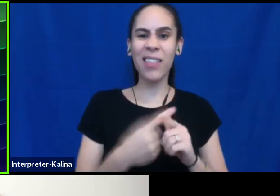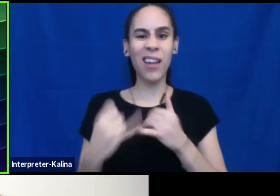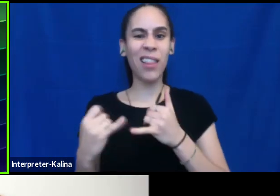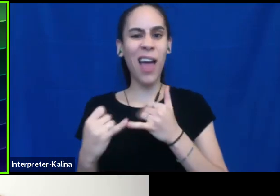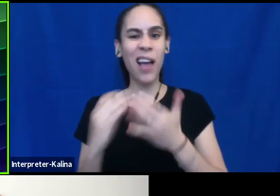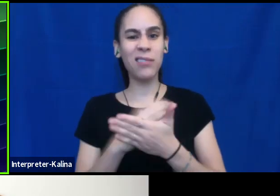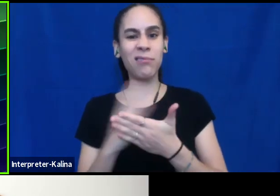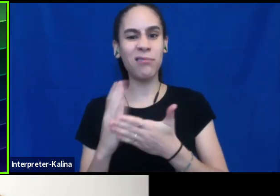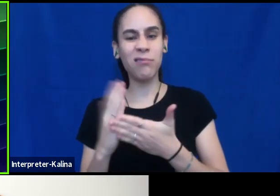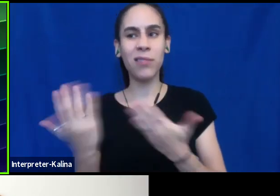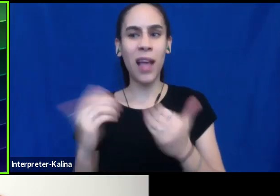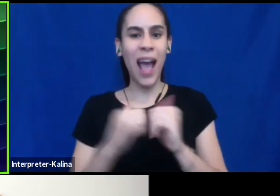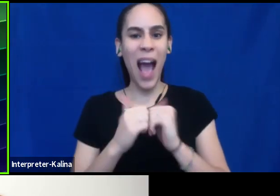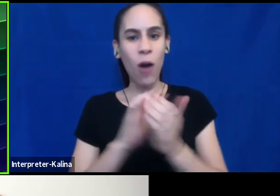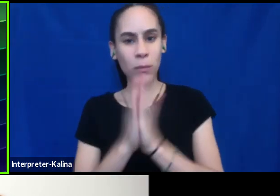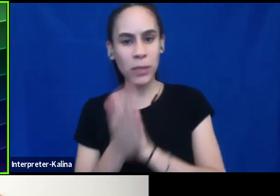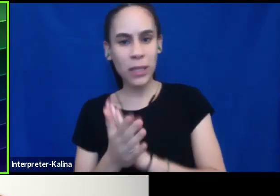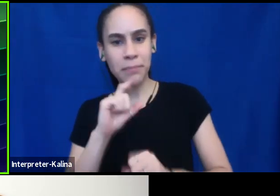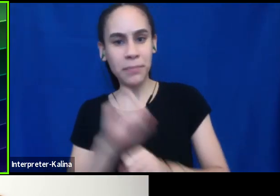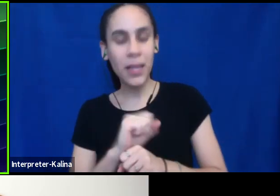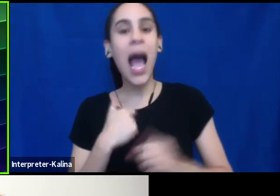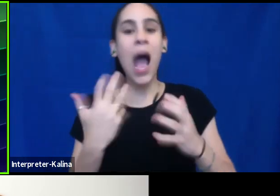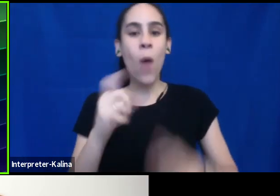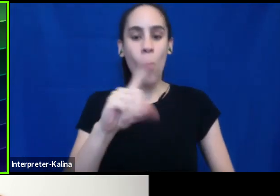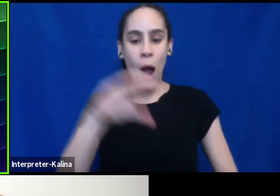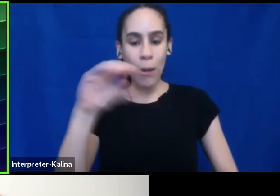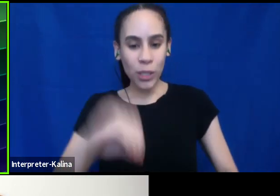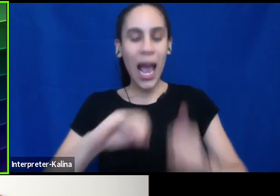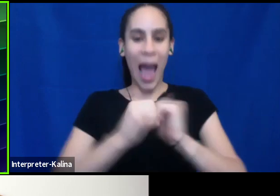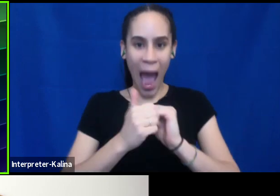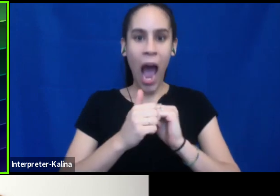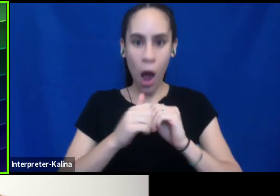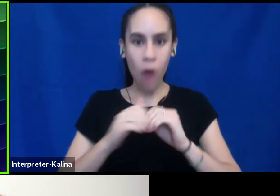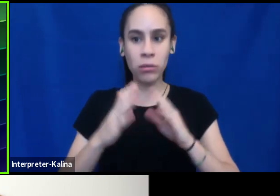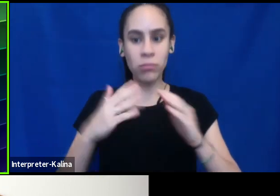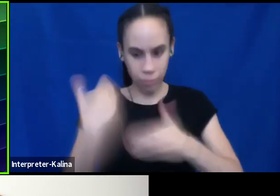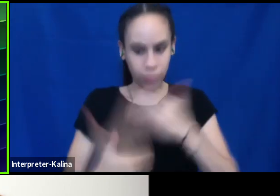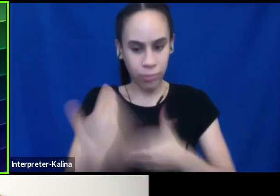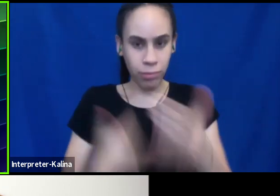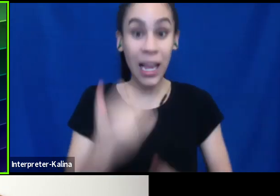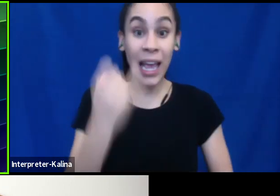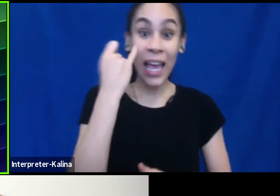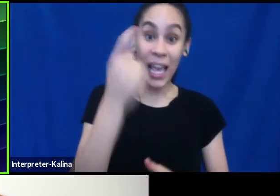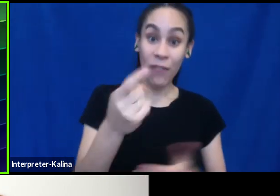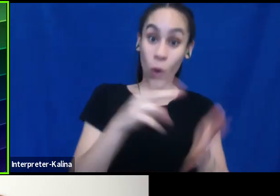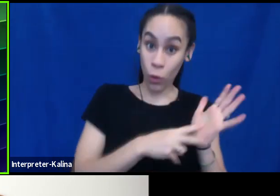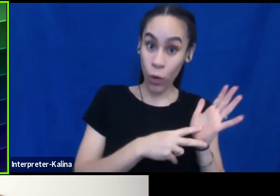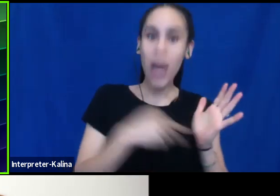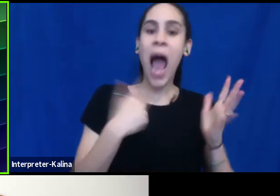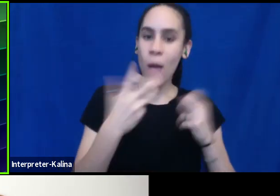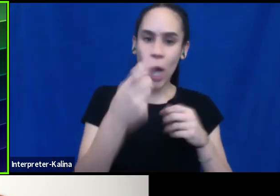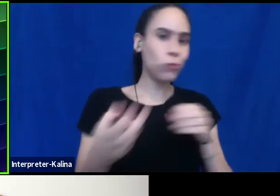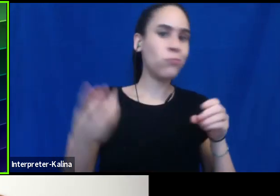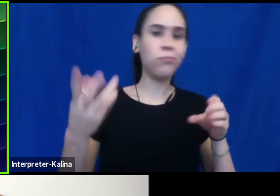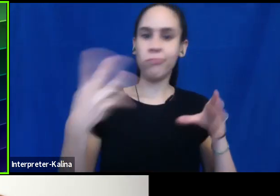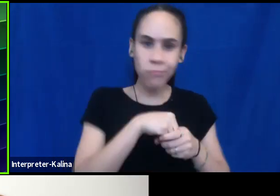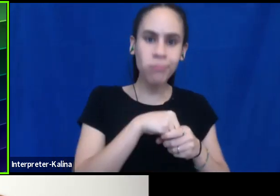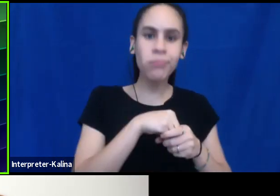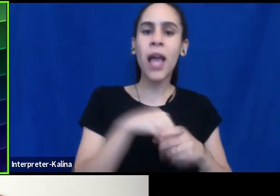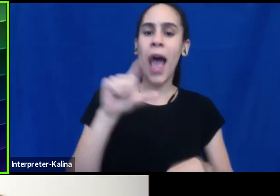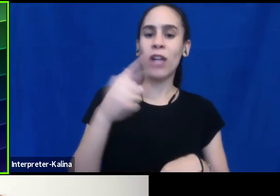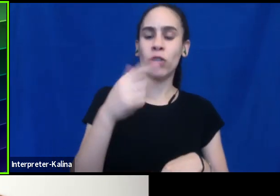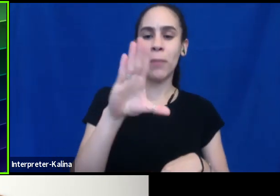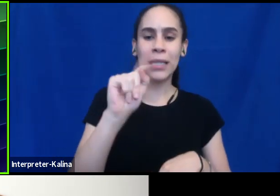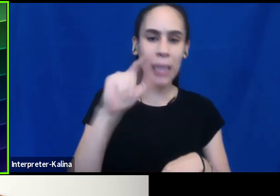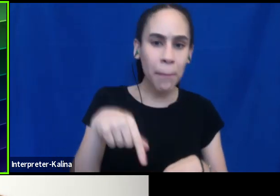book to be 100% action pieces. If you pick this up, um, I want you to be on board with LGBTQ plus inclusion and just want, you know, the